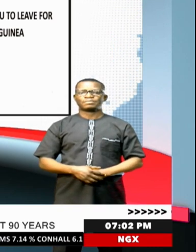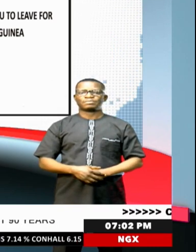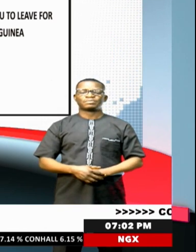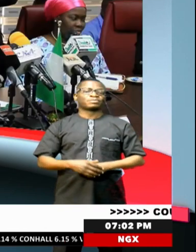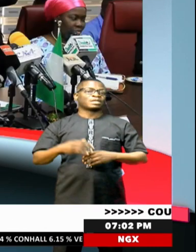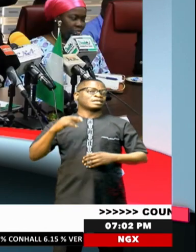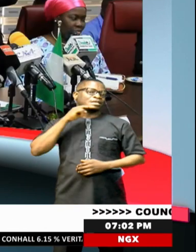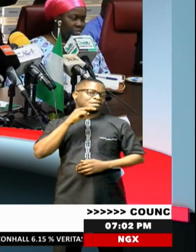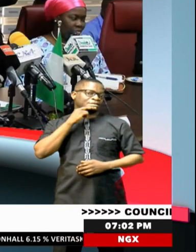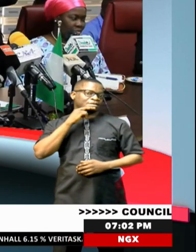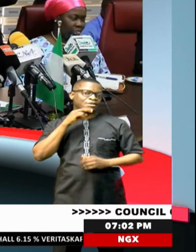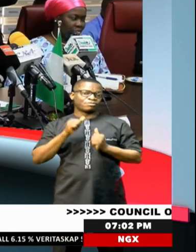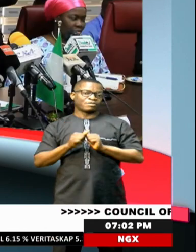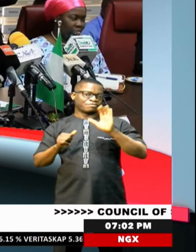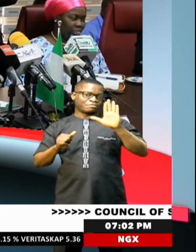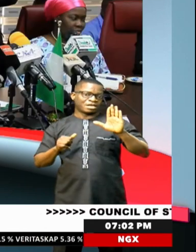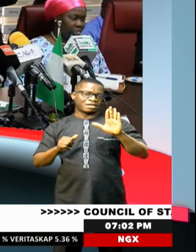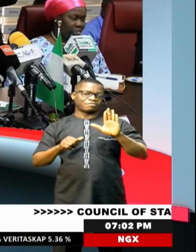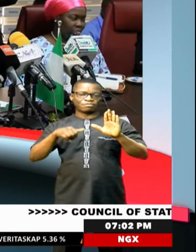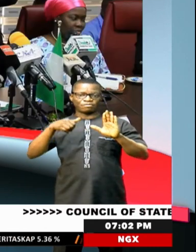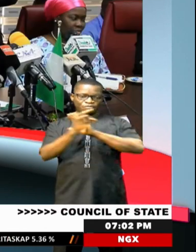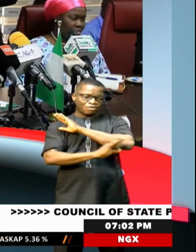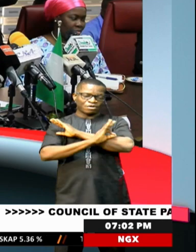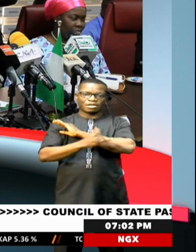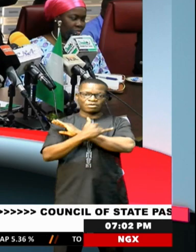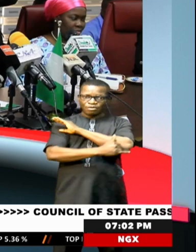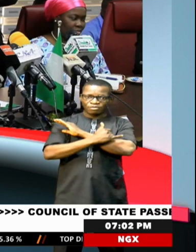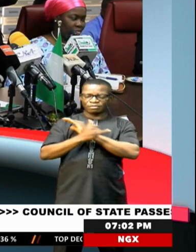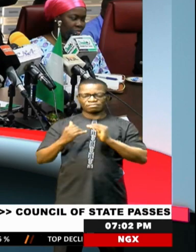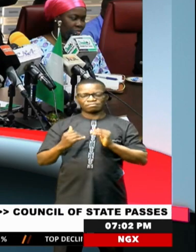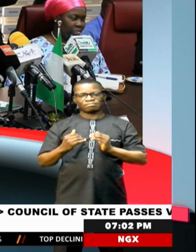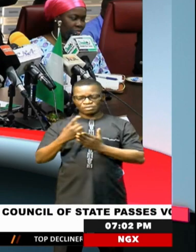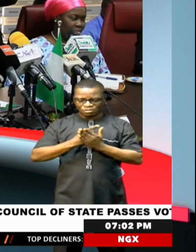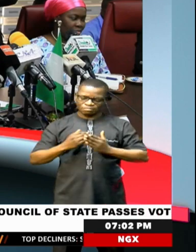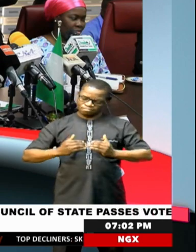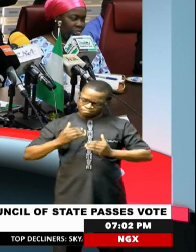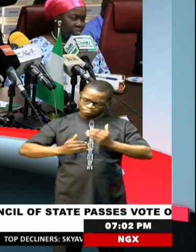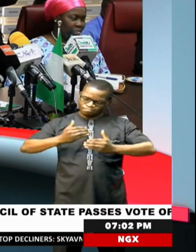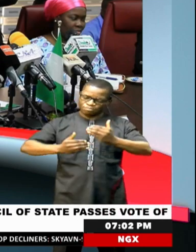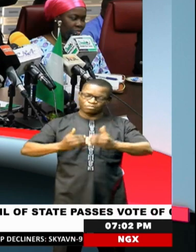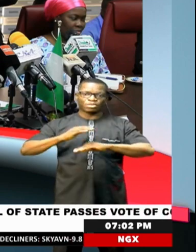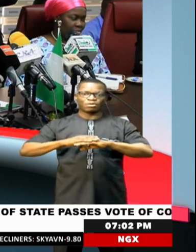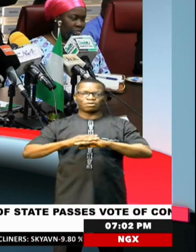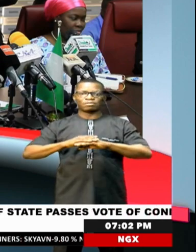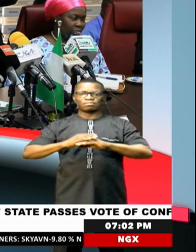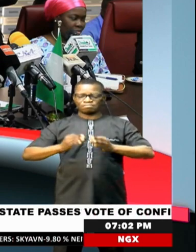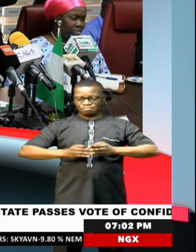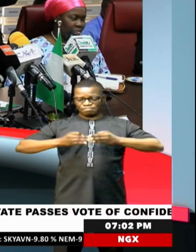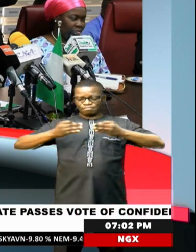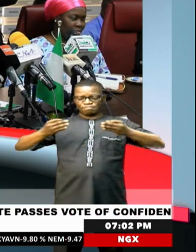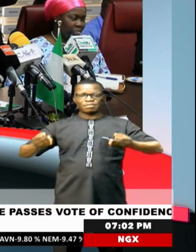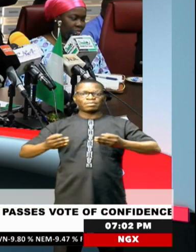In Algeria and five Nordic countries are advancing discussions on expansion of trade and diplomatic relations.